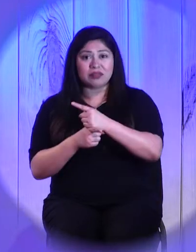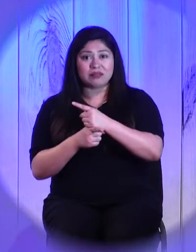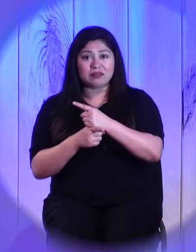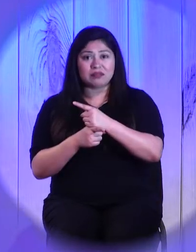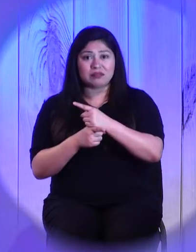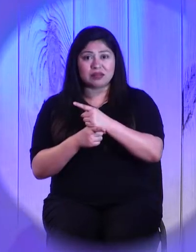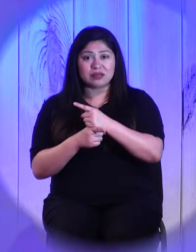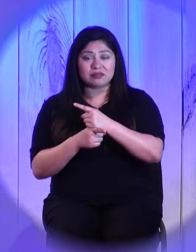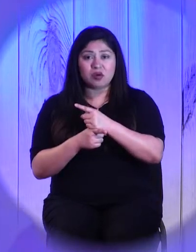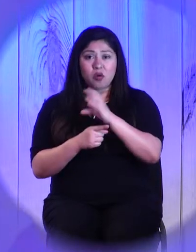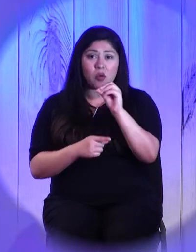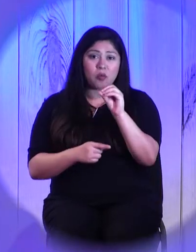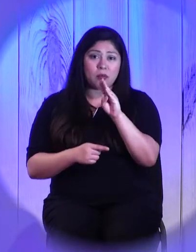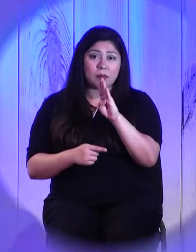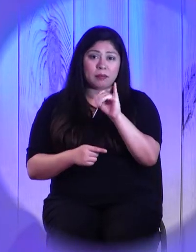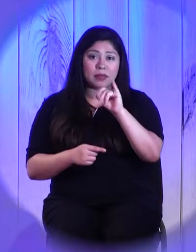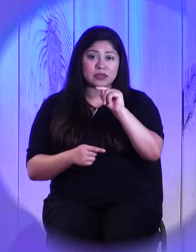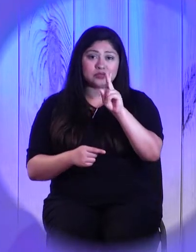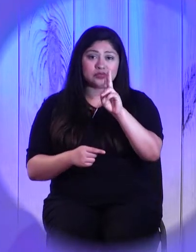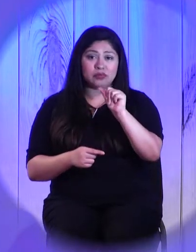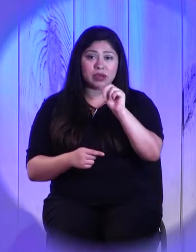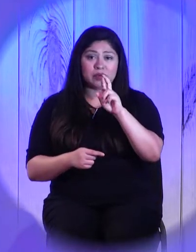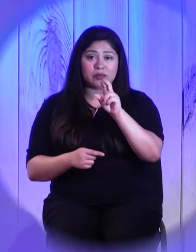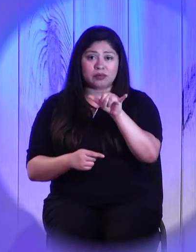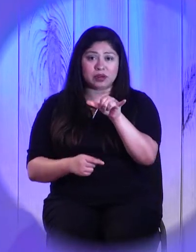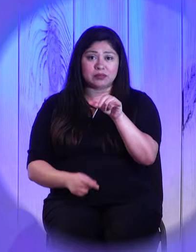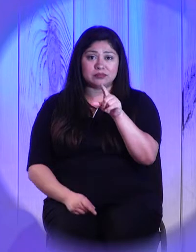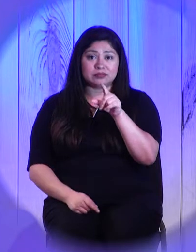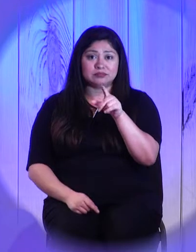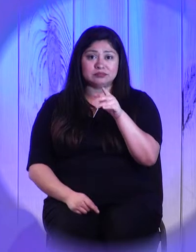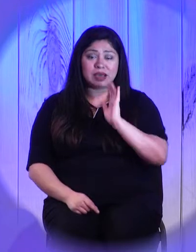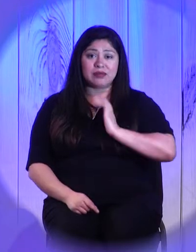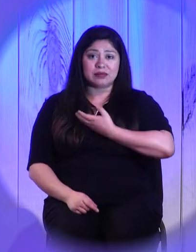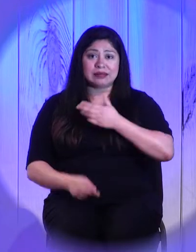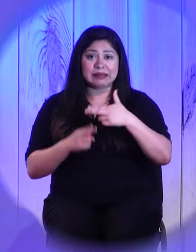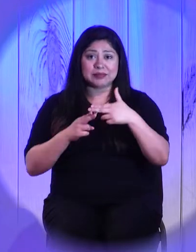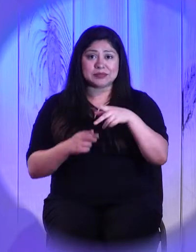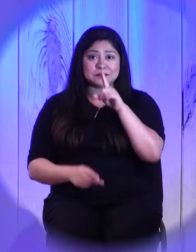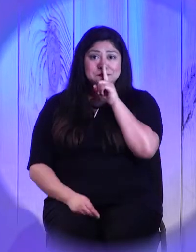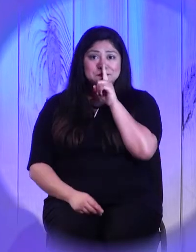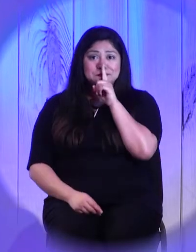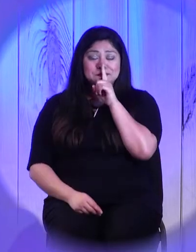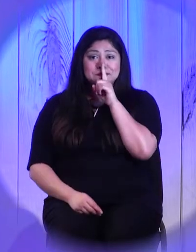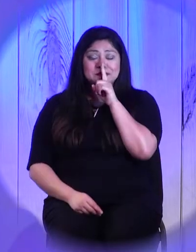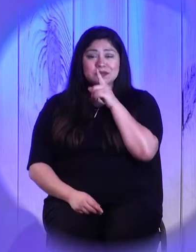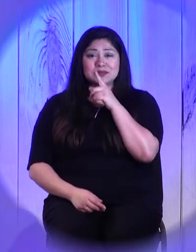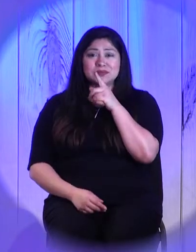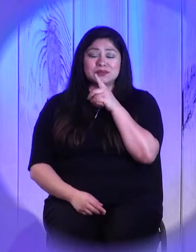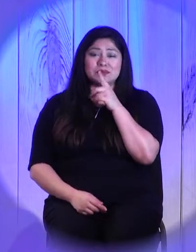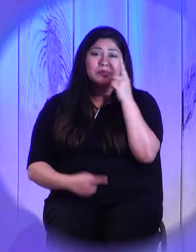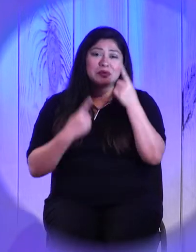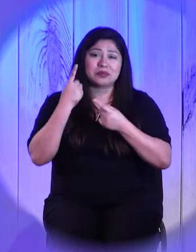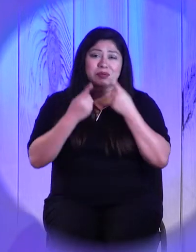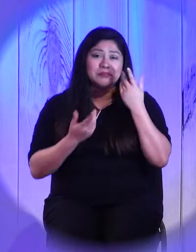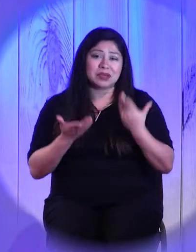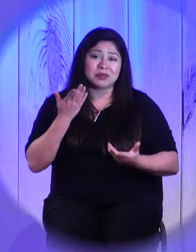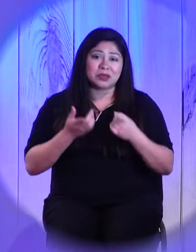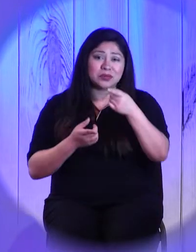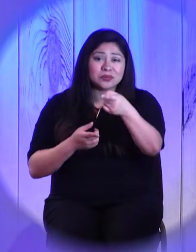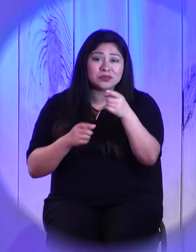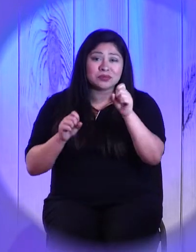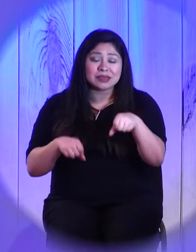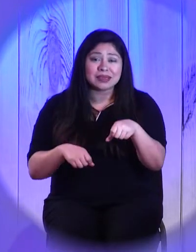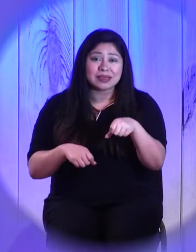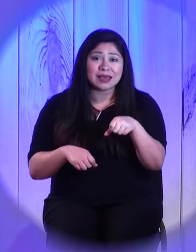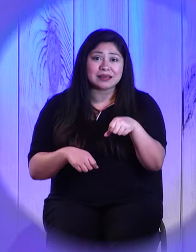the obituary, and I was wondering if when you got up to speak, you would mention our names today. Today,